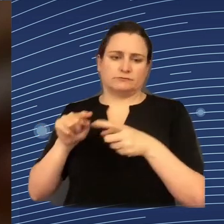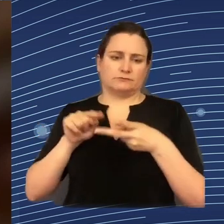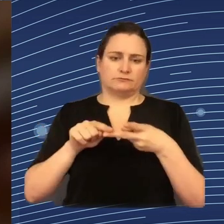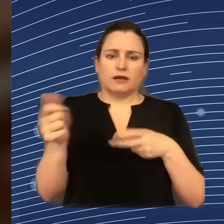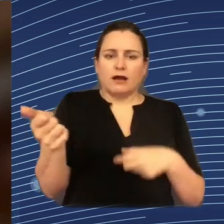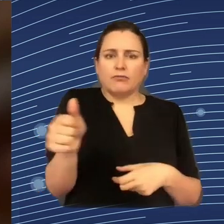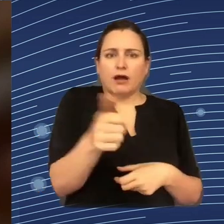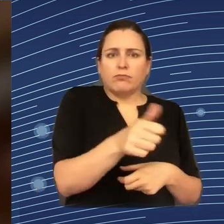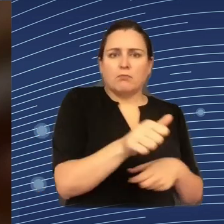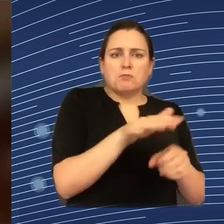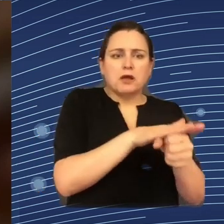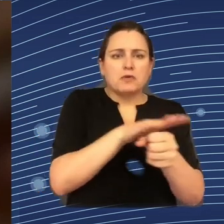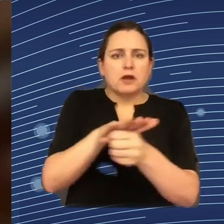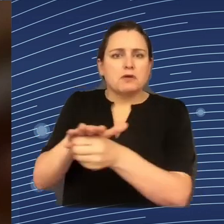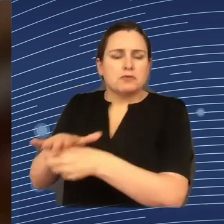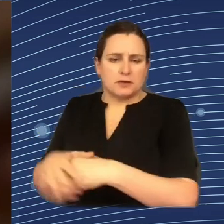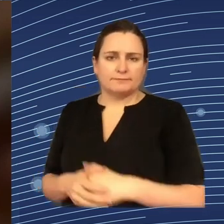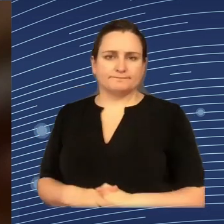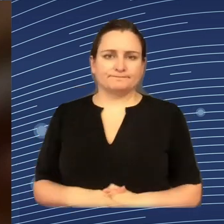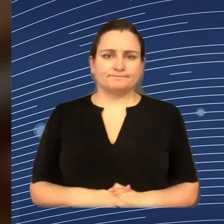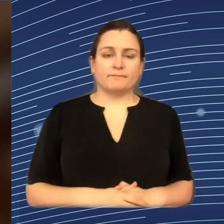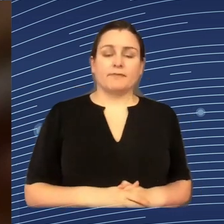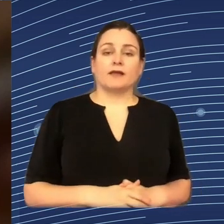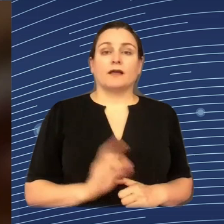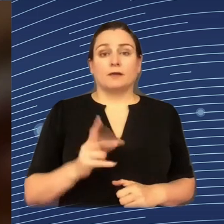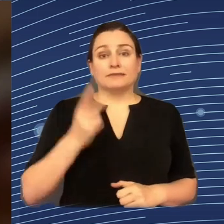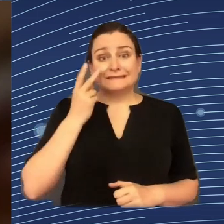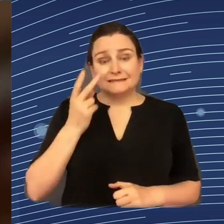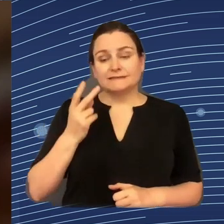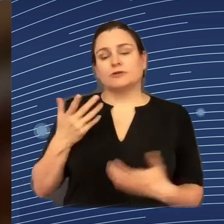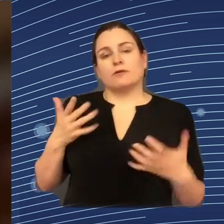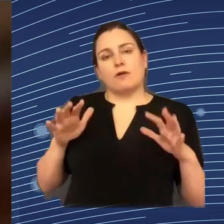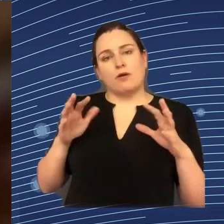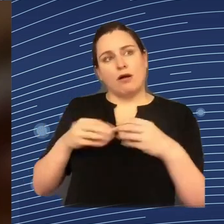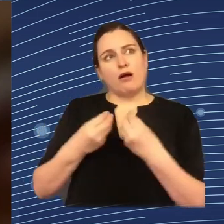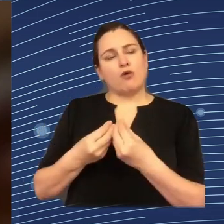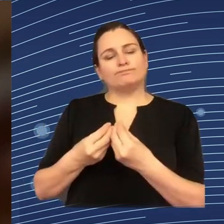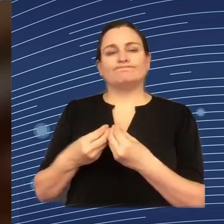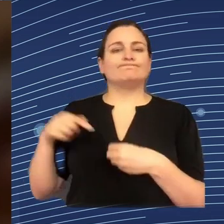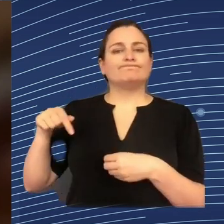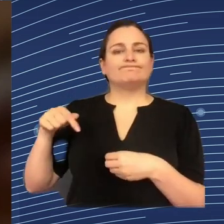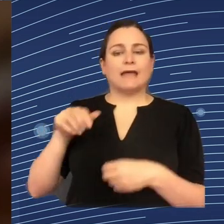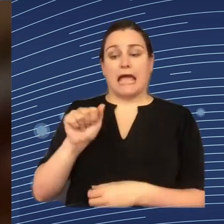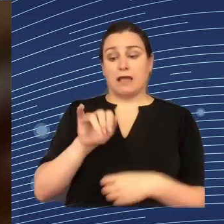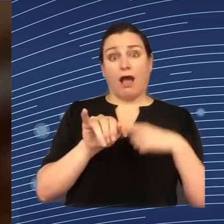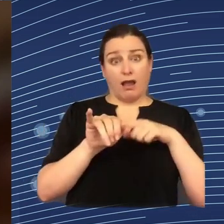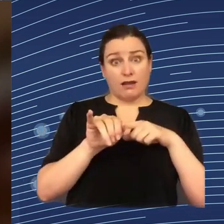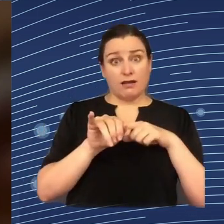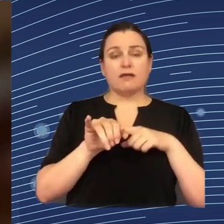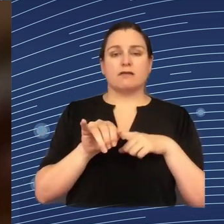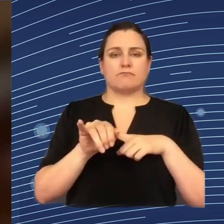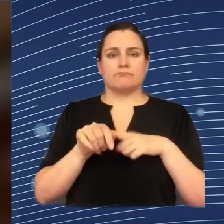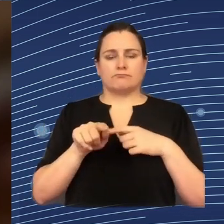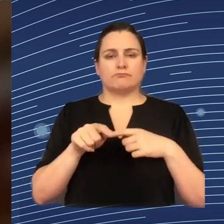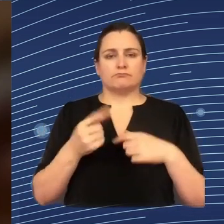assess automated systems in the context of their use, and this is, for example, also not something the AI Act will allow to do.